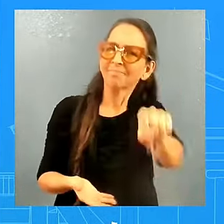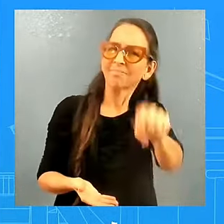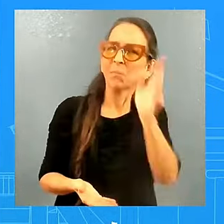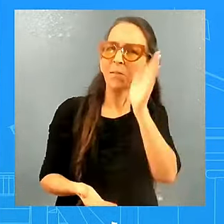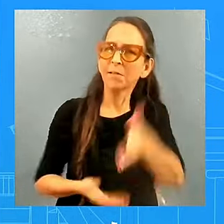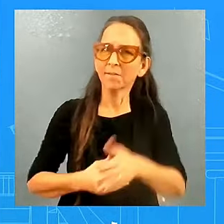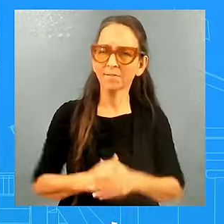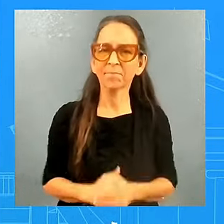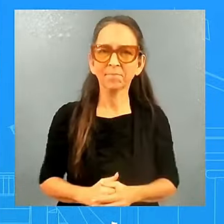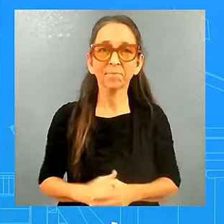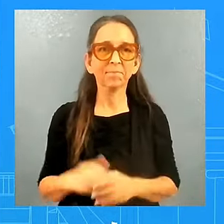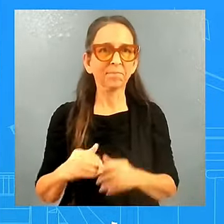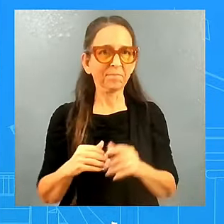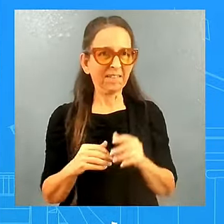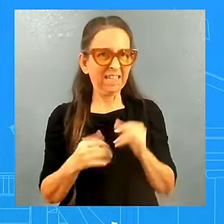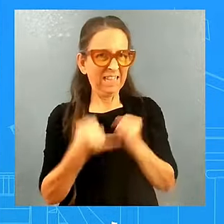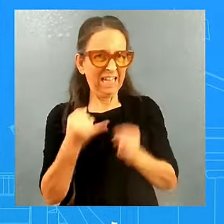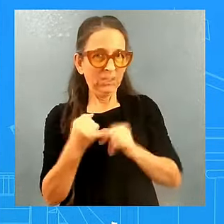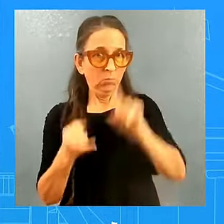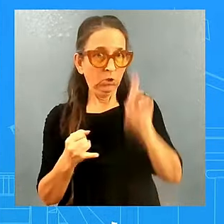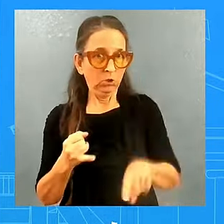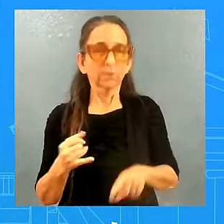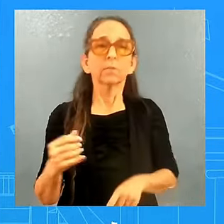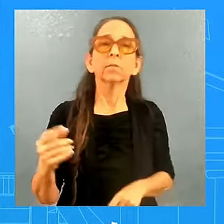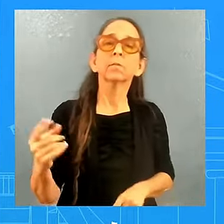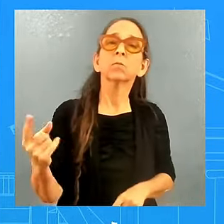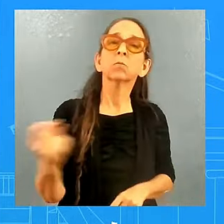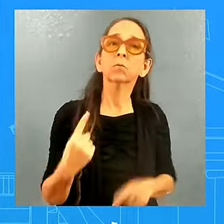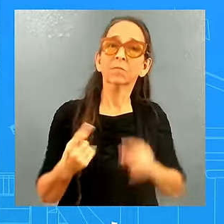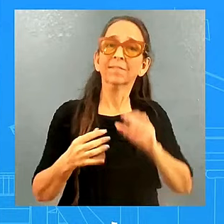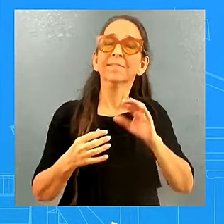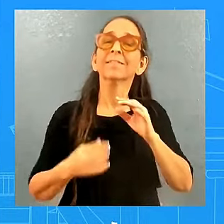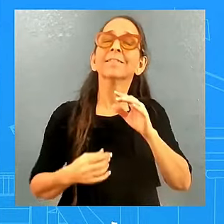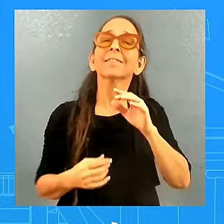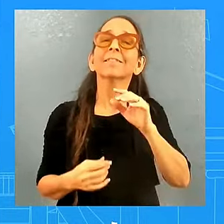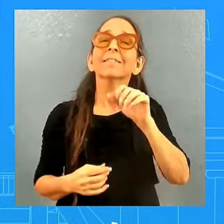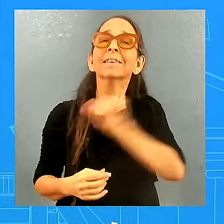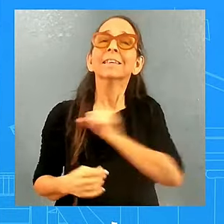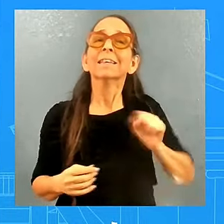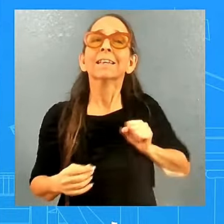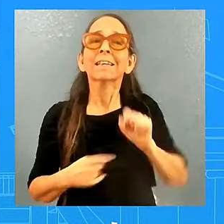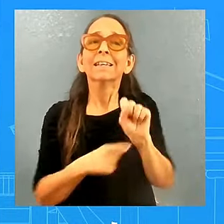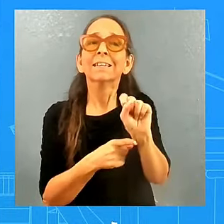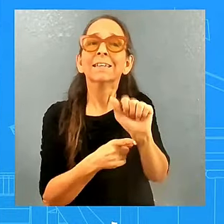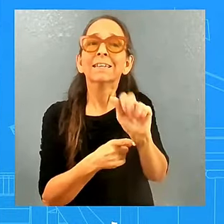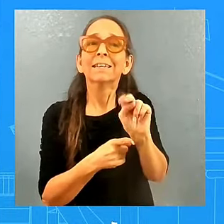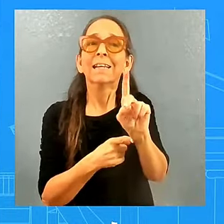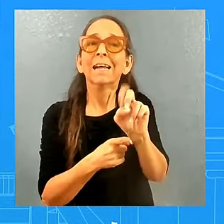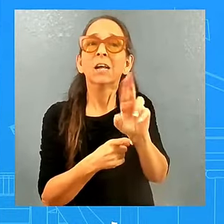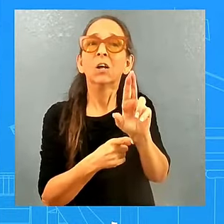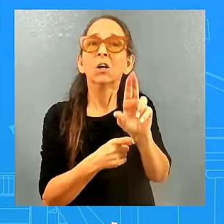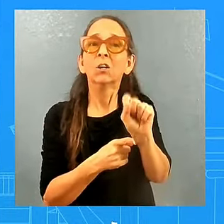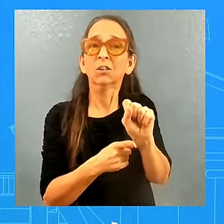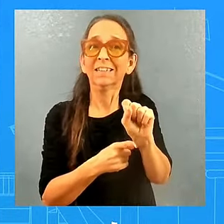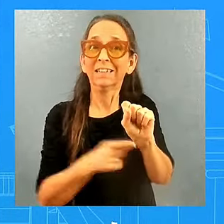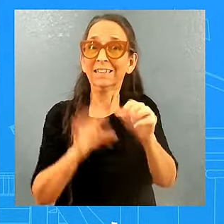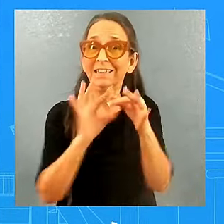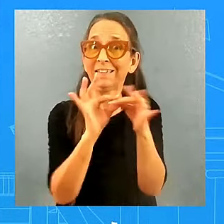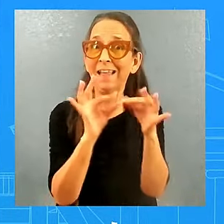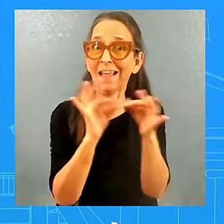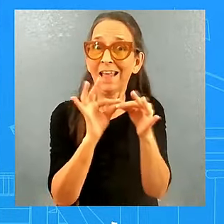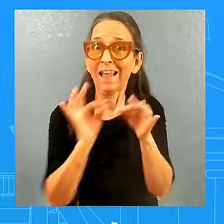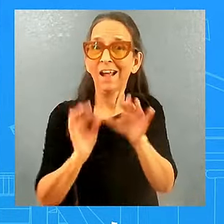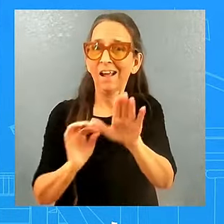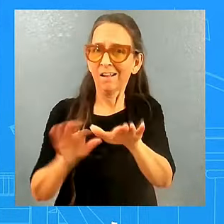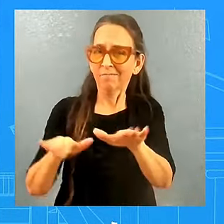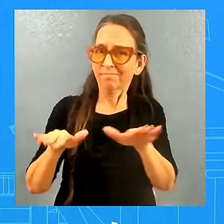Sanders, he says that, he has suggested that party leadership abandon the working class. What's the White House